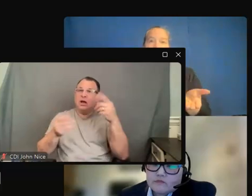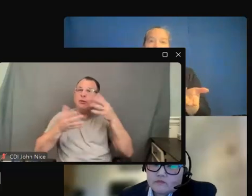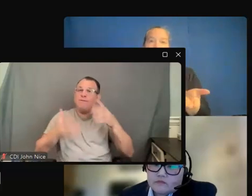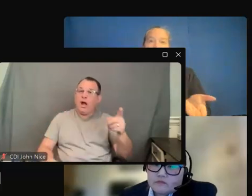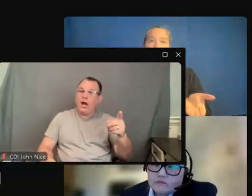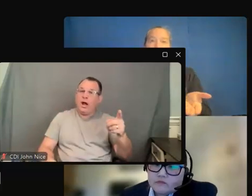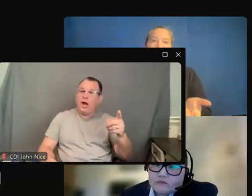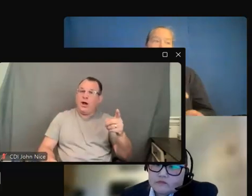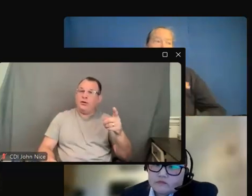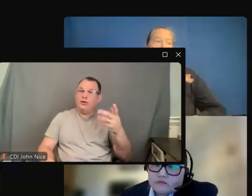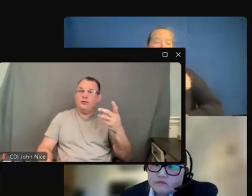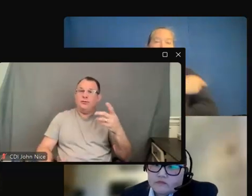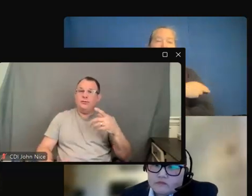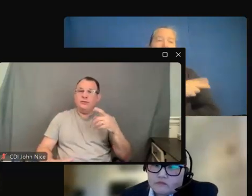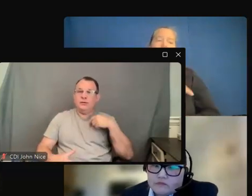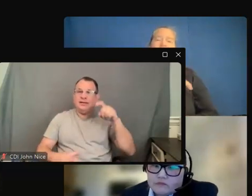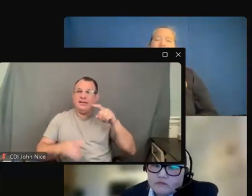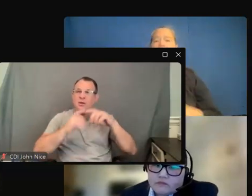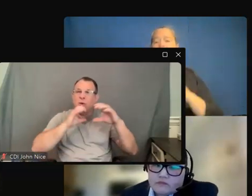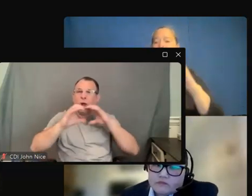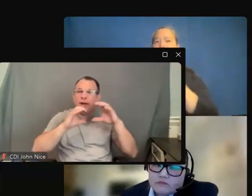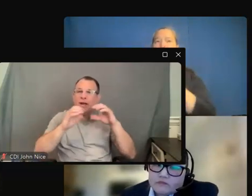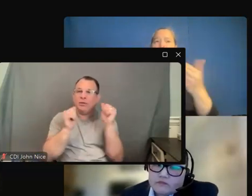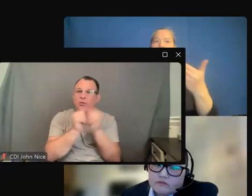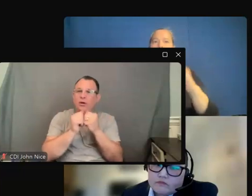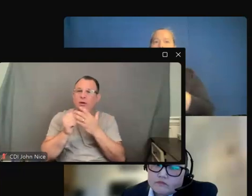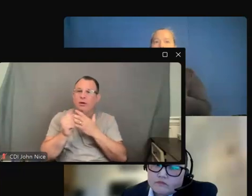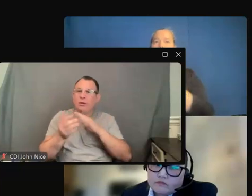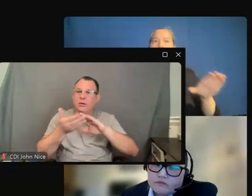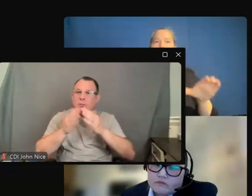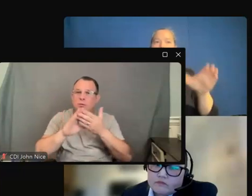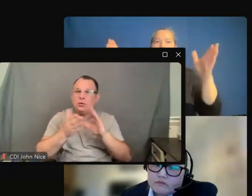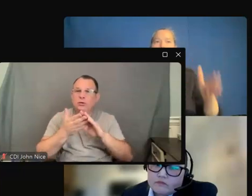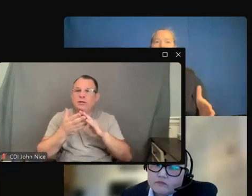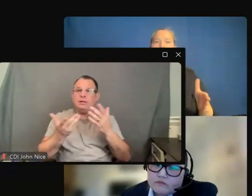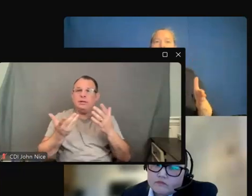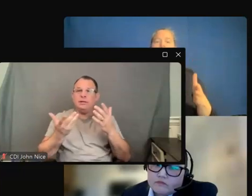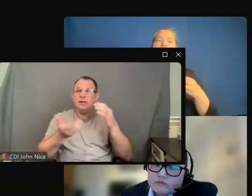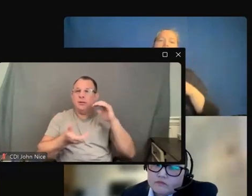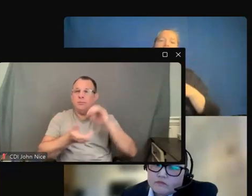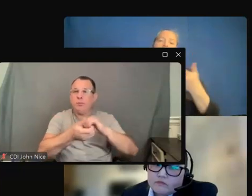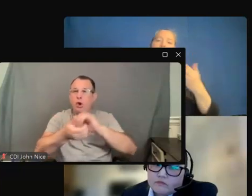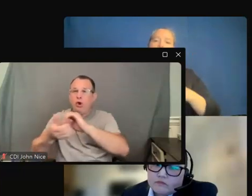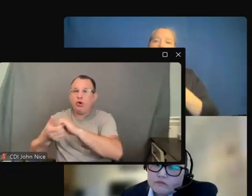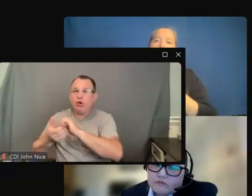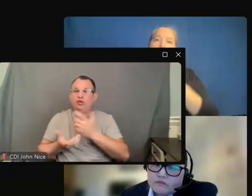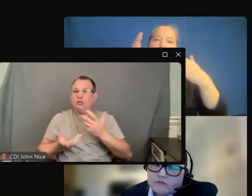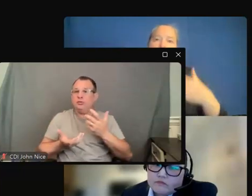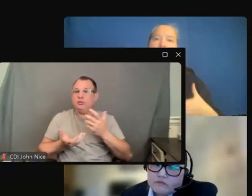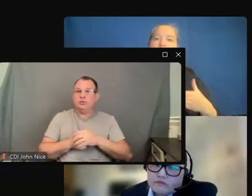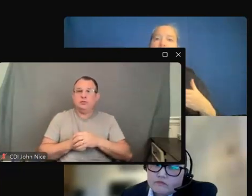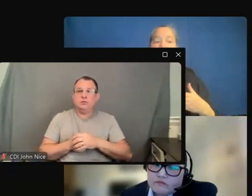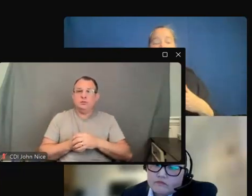communicate with community activists, community partners, if they want to